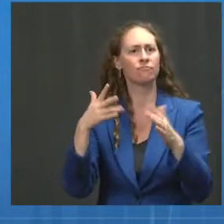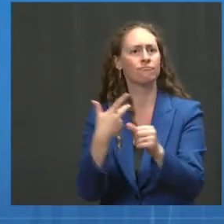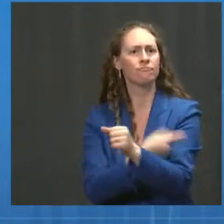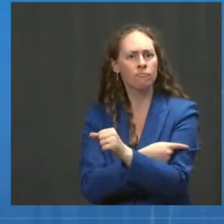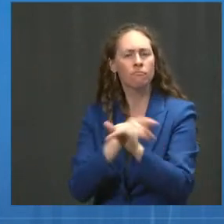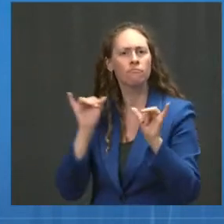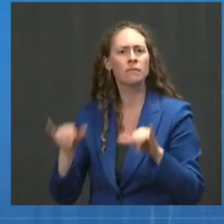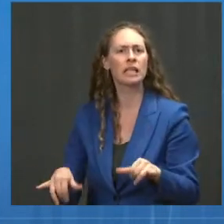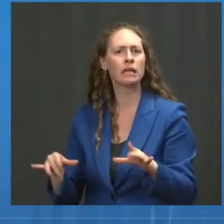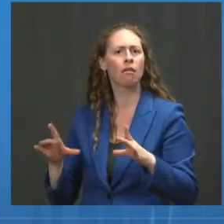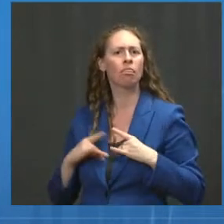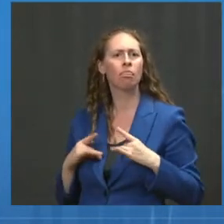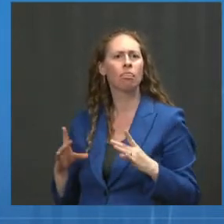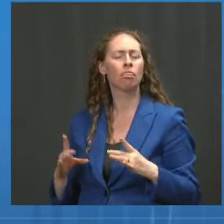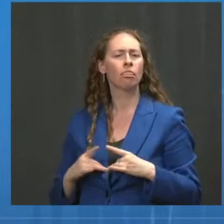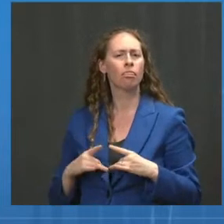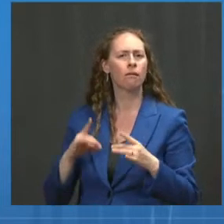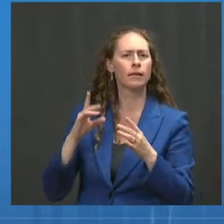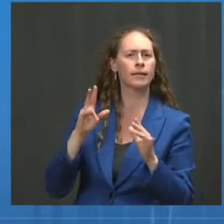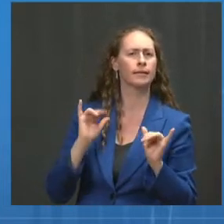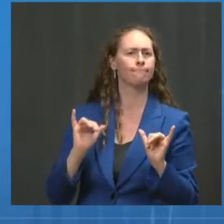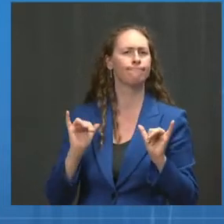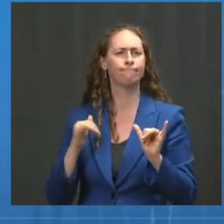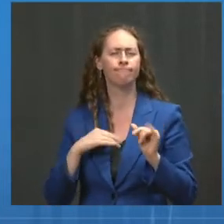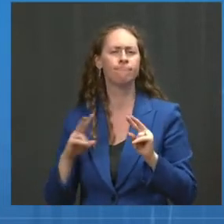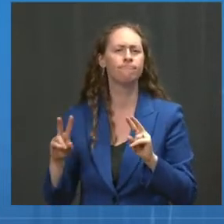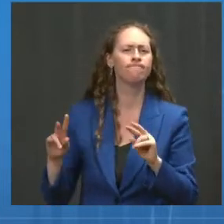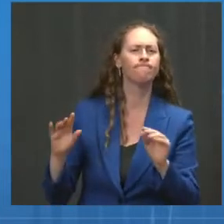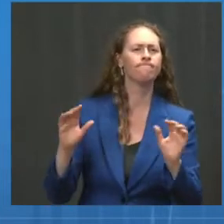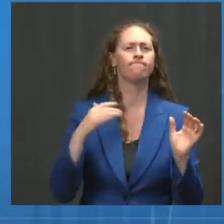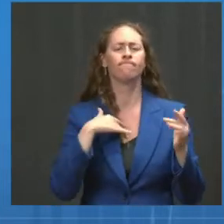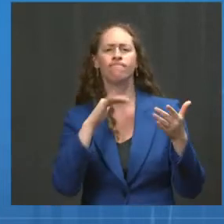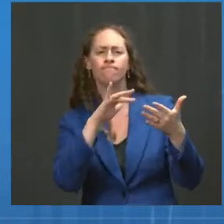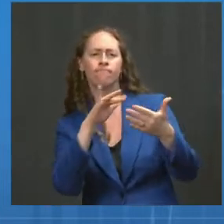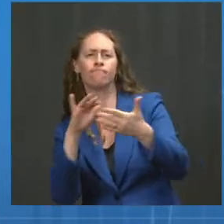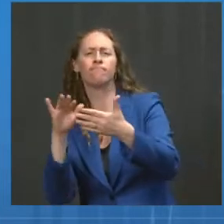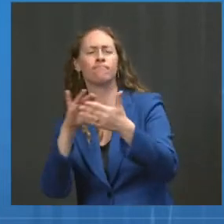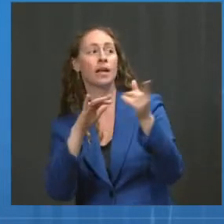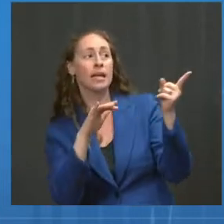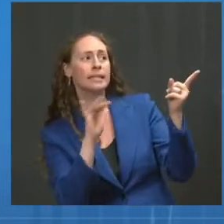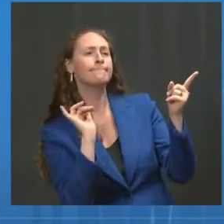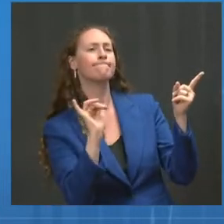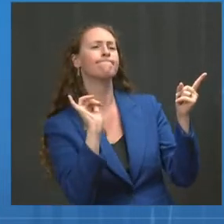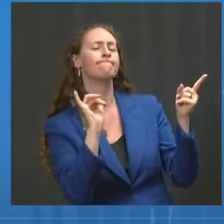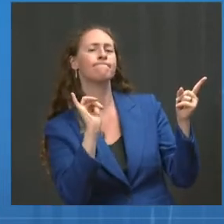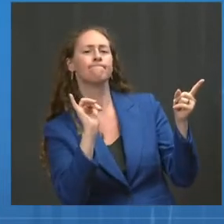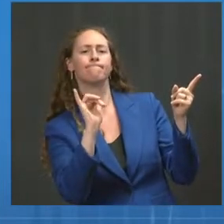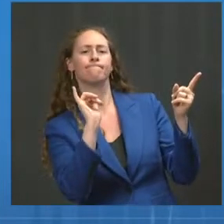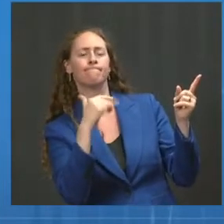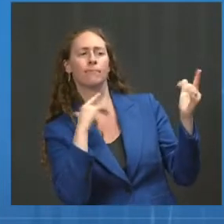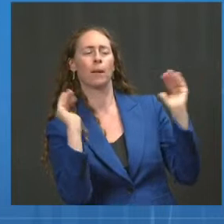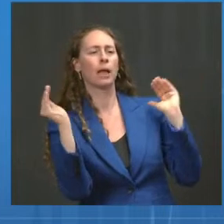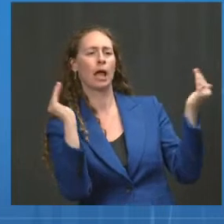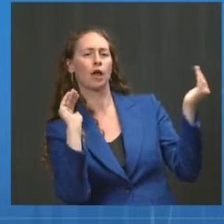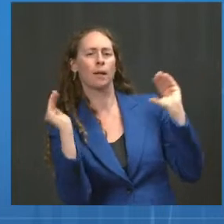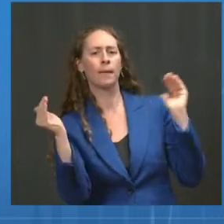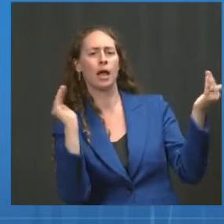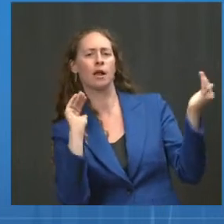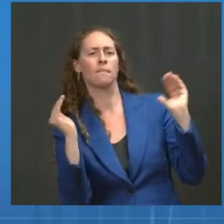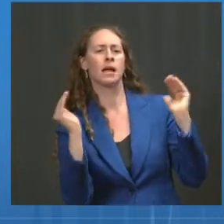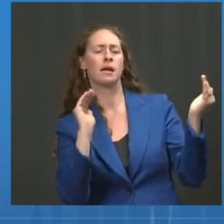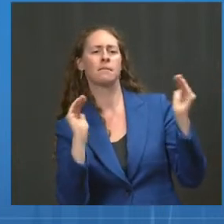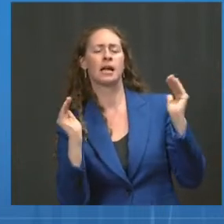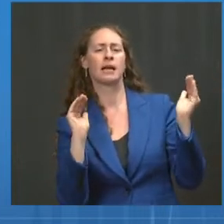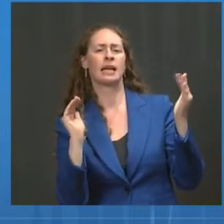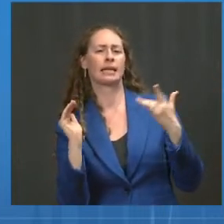We are watching other countries, the experience of other countries carefully and concerned that we too will see what Israel is seeing which